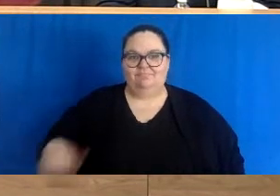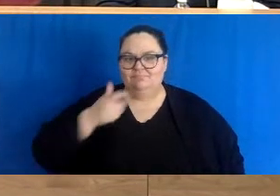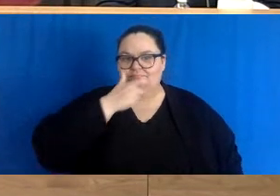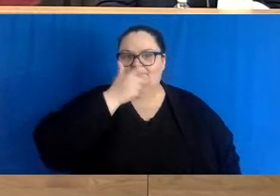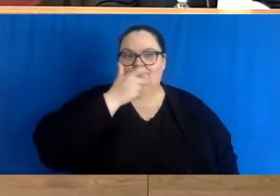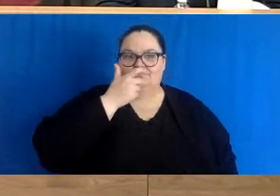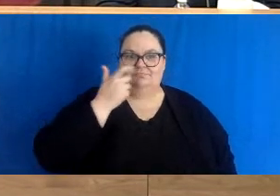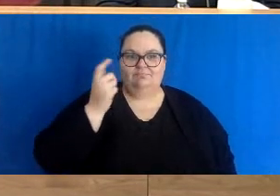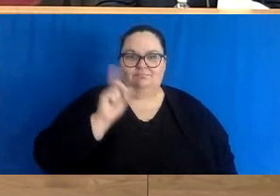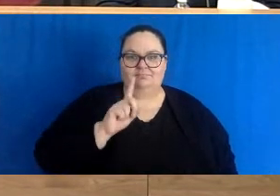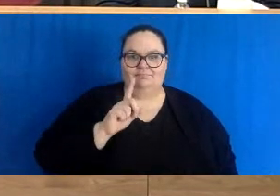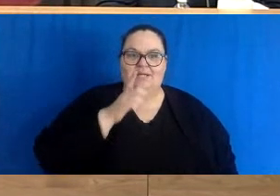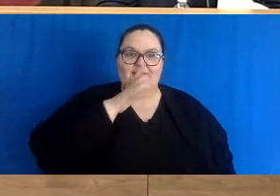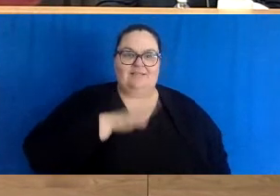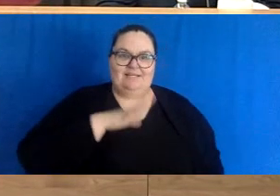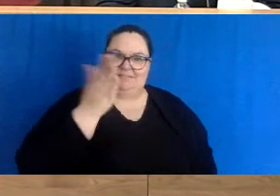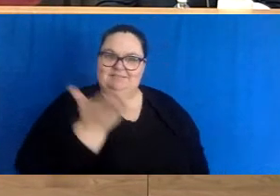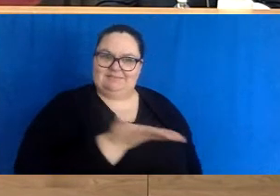ladies first.